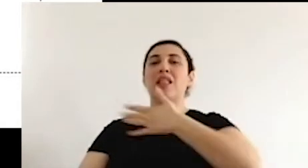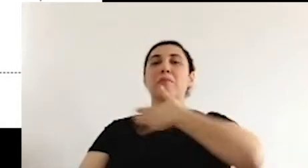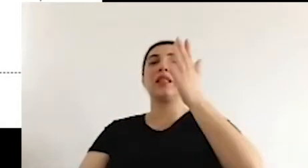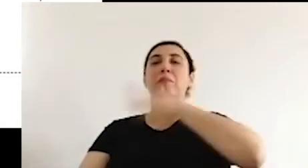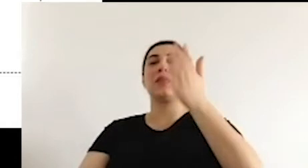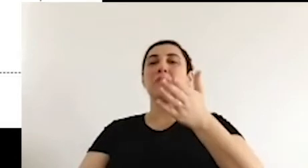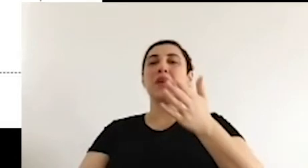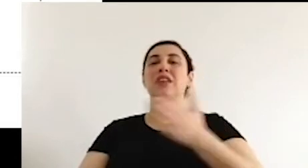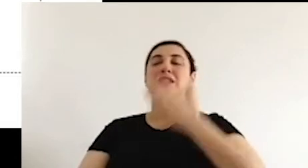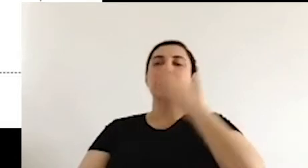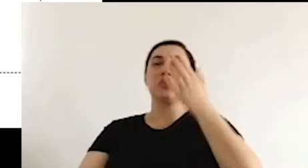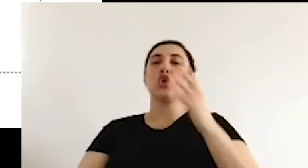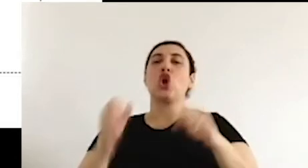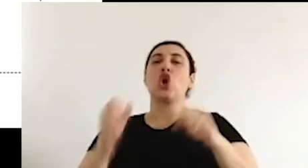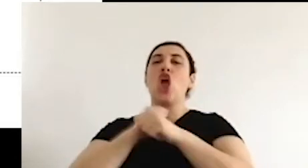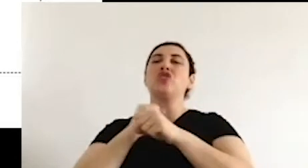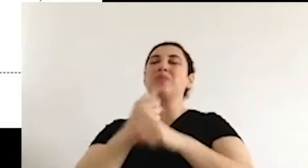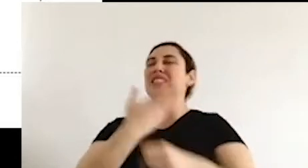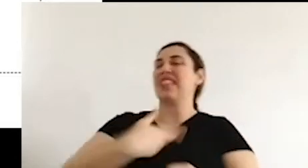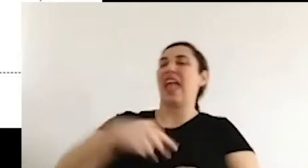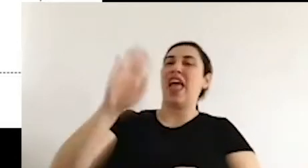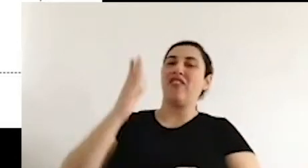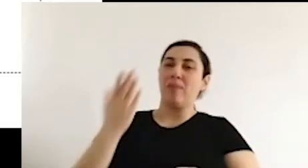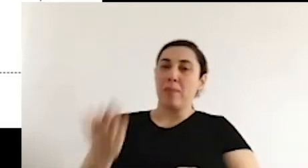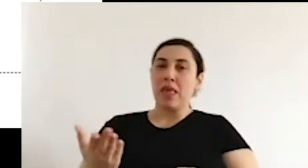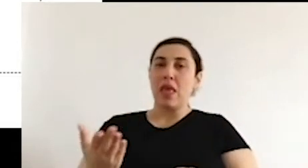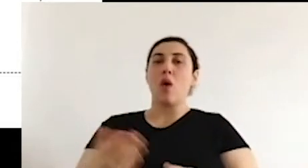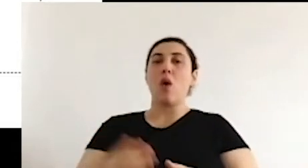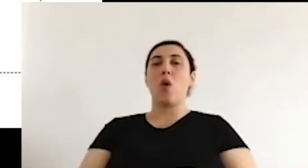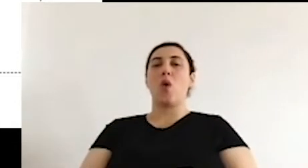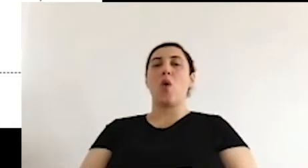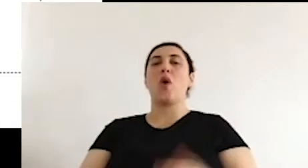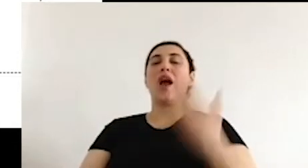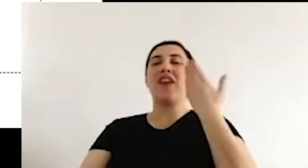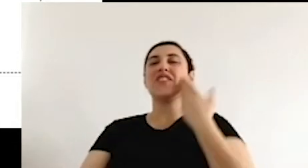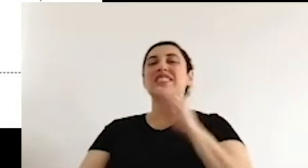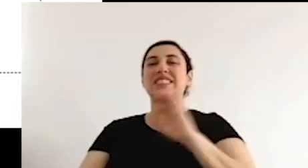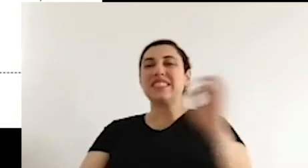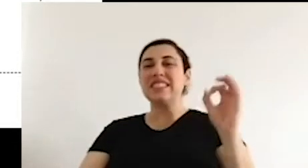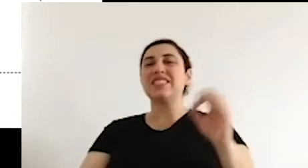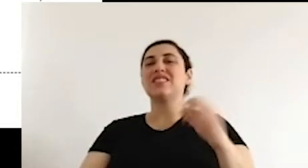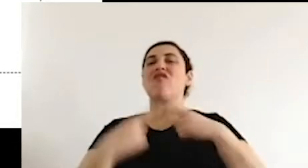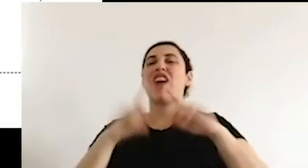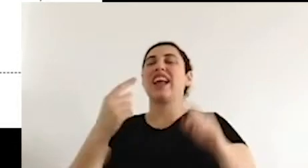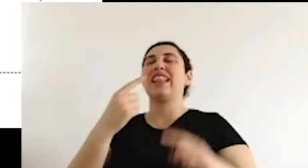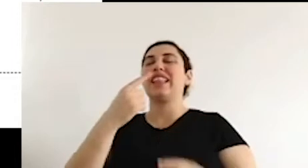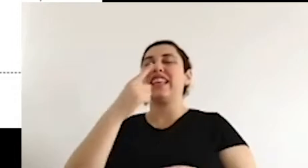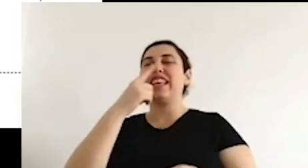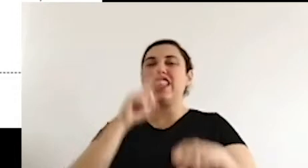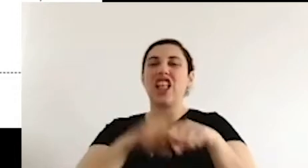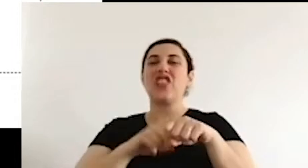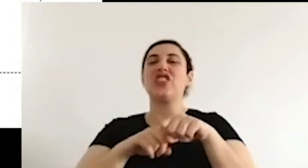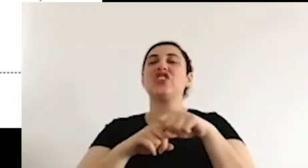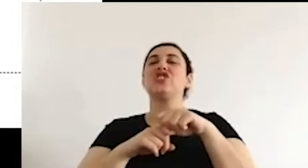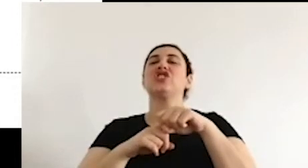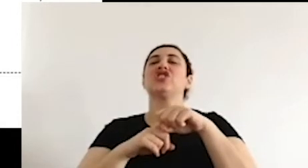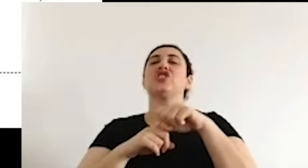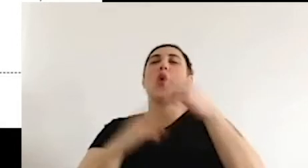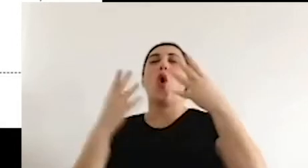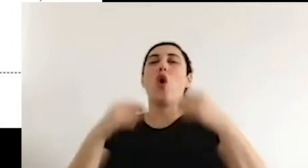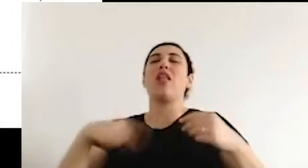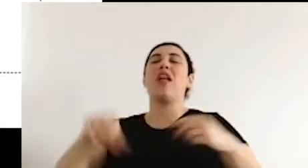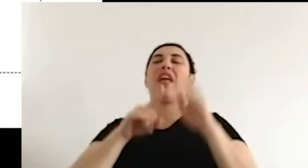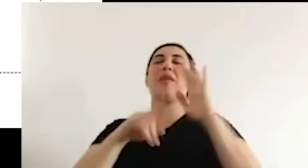we should continue listening to one another and understanding one another, because there is this intolerance.